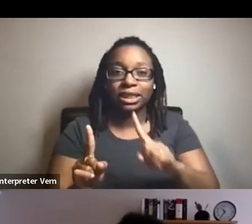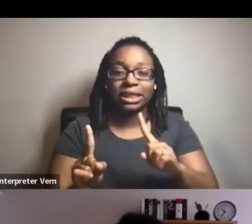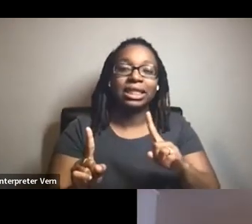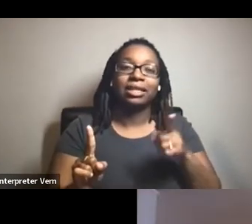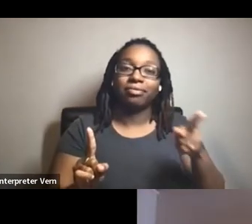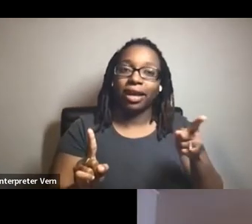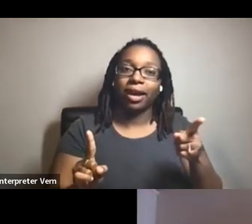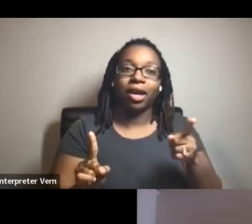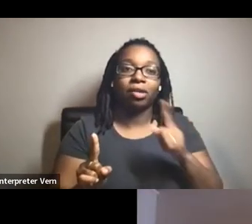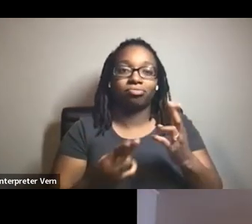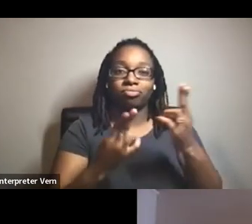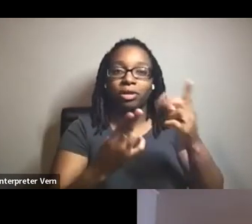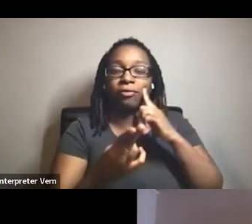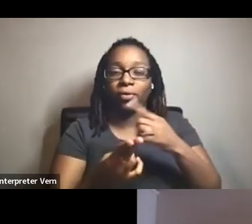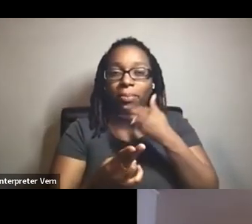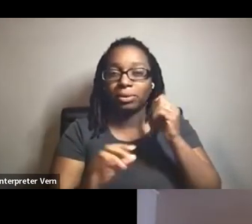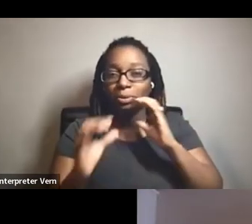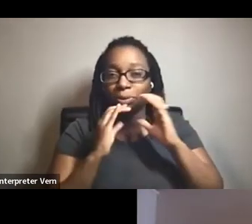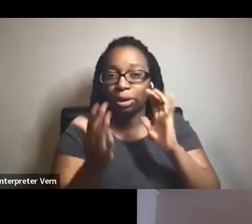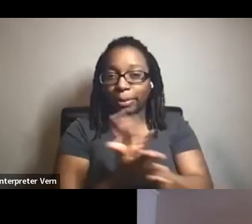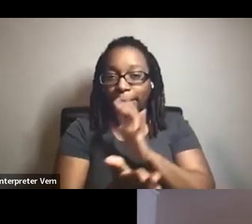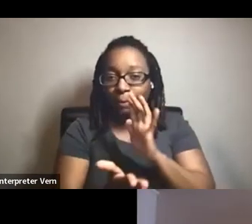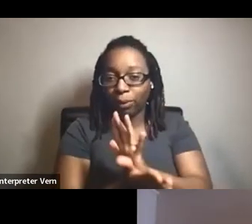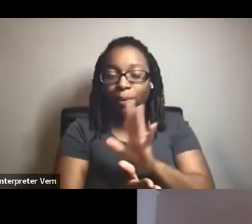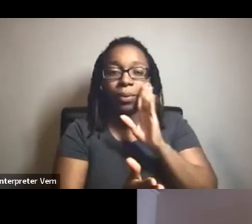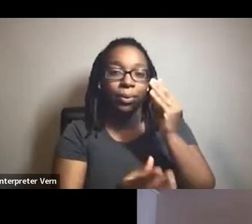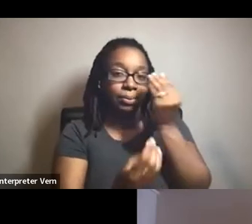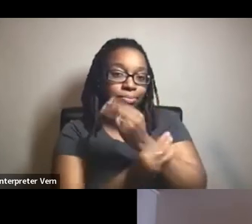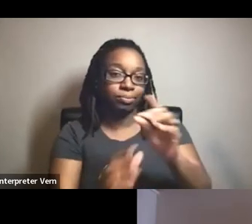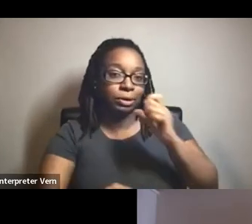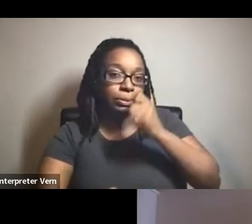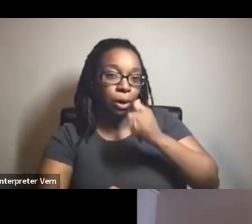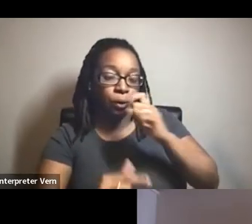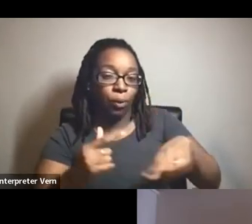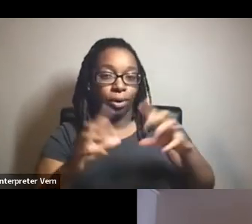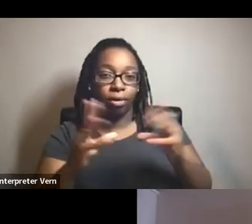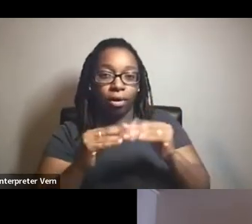communication papers and they will be announced tomorrow at the end of the conference at this closing session as usual.